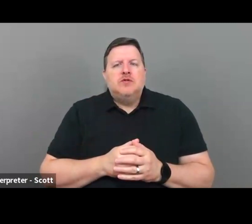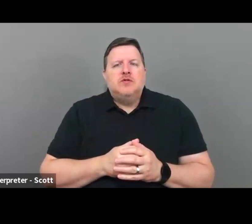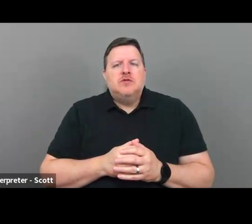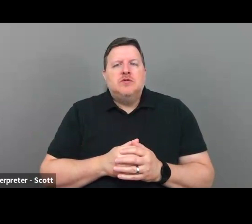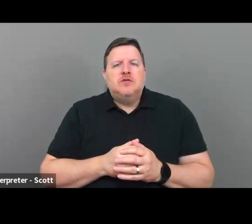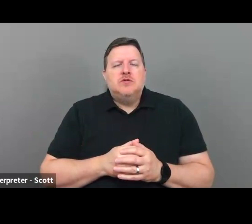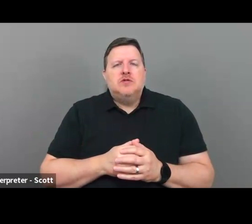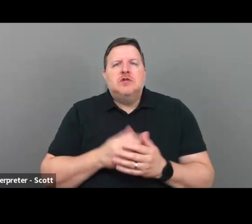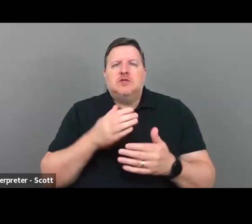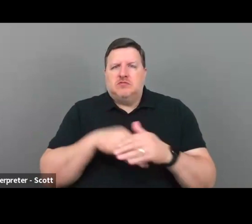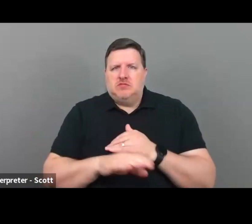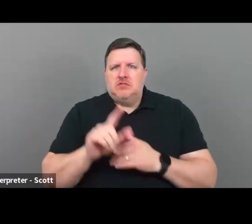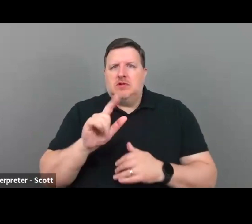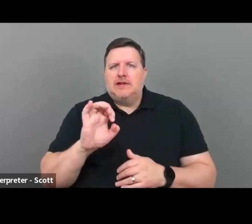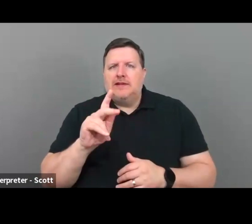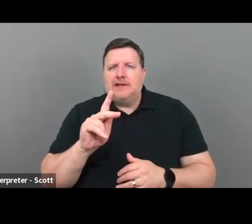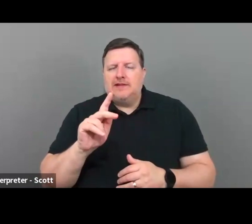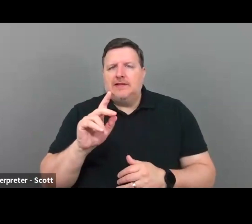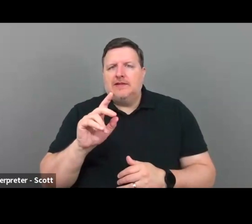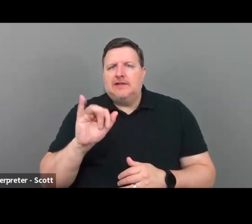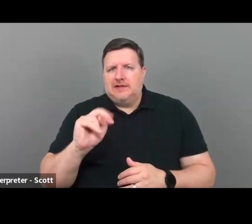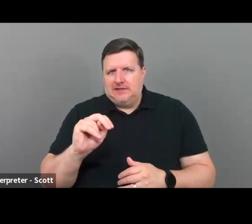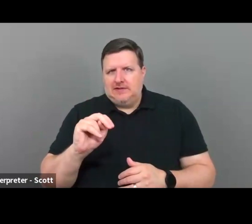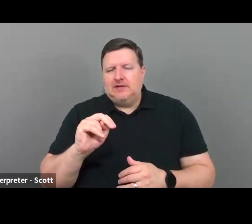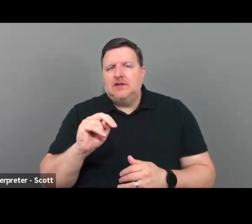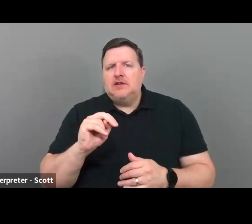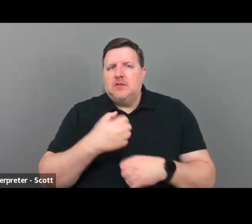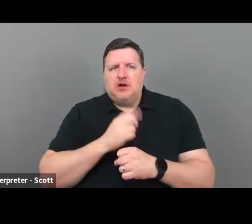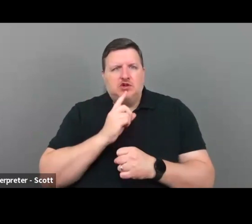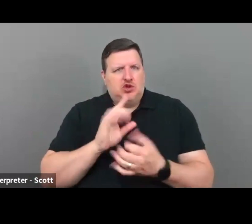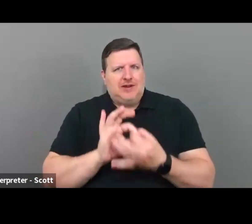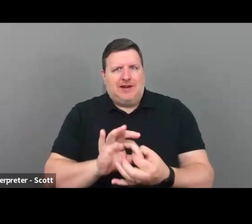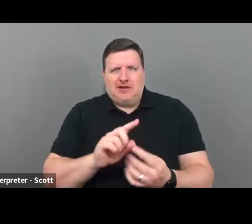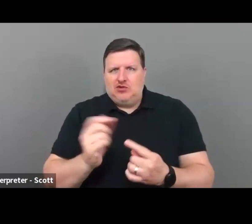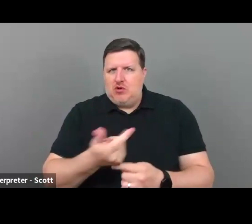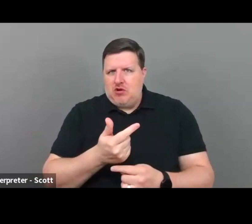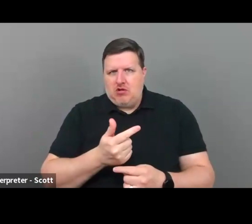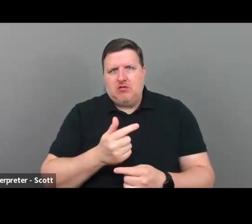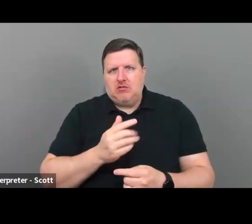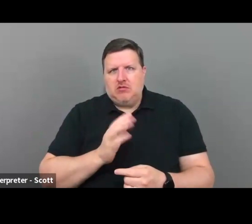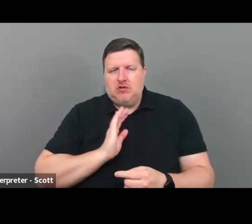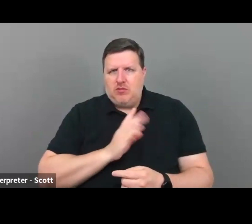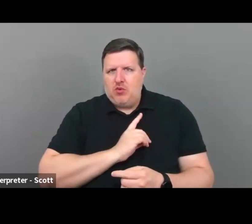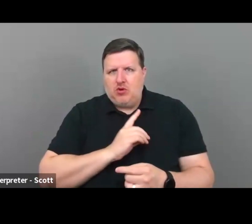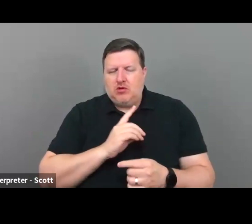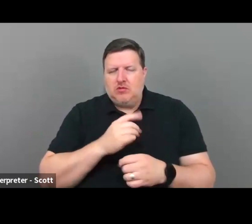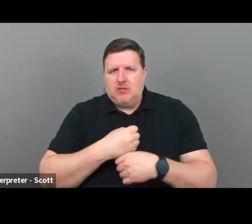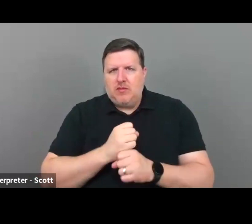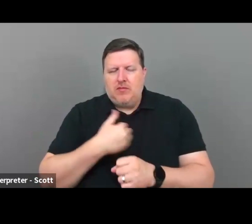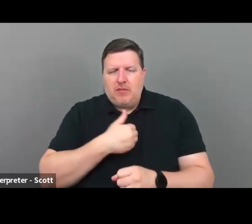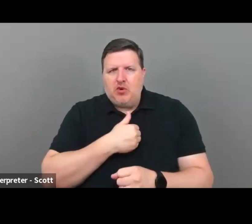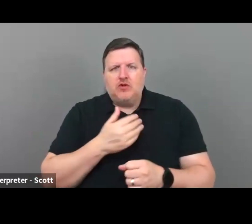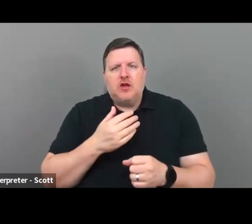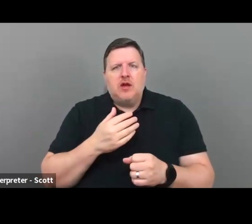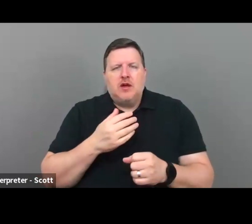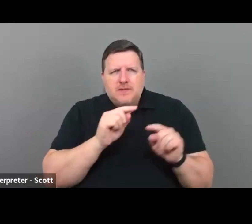go on LinkedIn, make sure you're connected on LinkedIn to all your board members and see who they know. Do they know any of the grant of